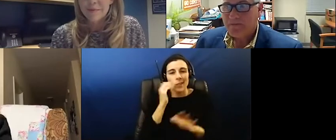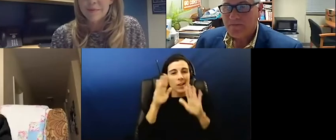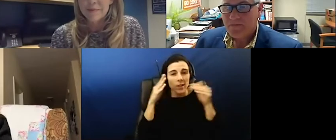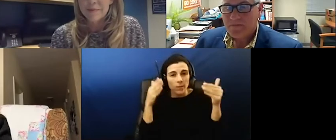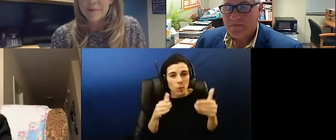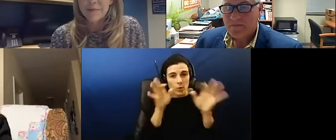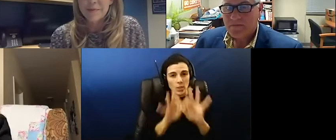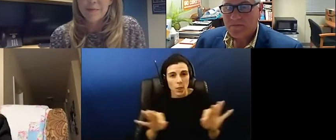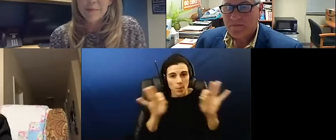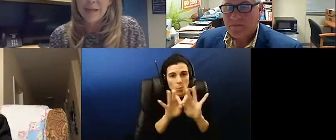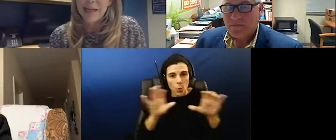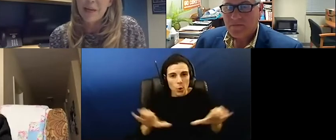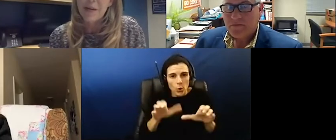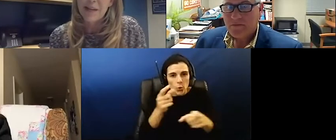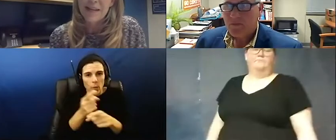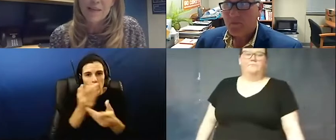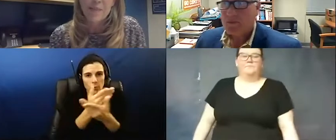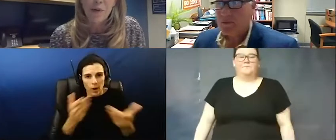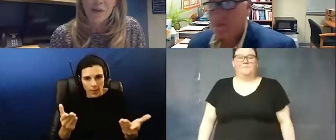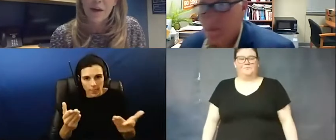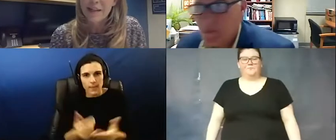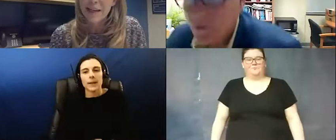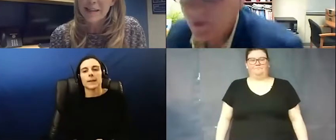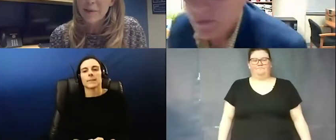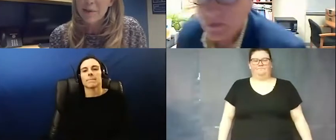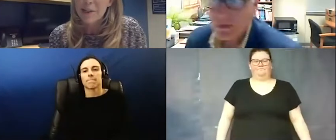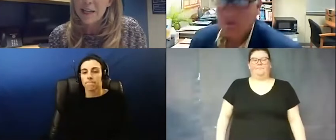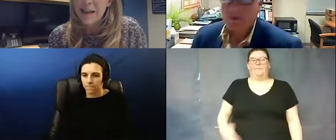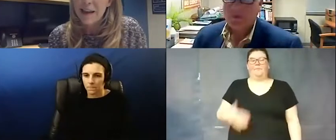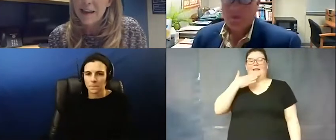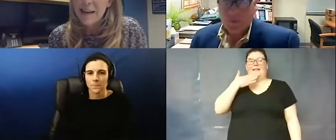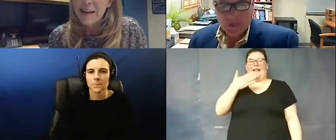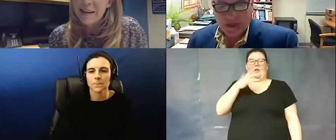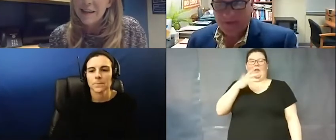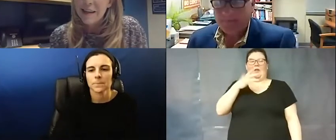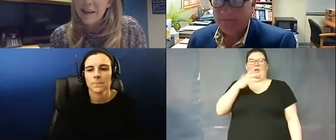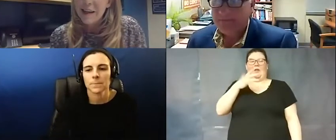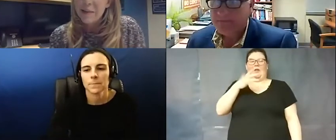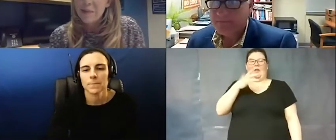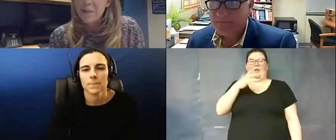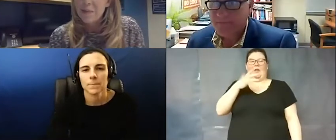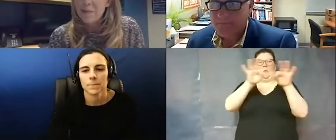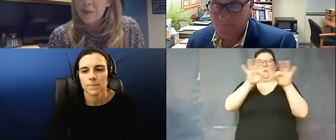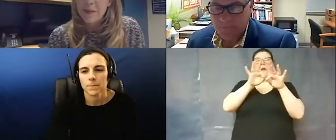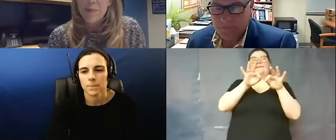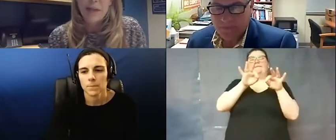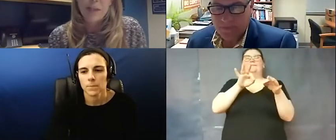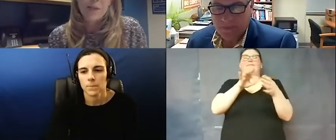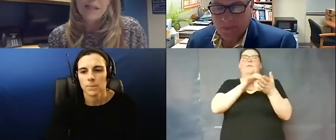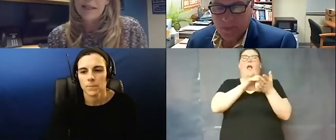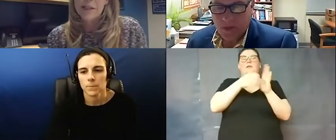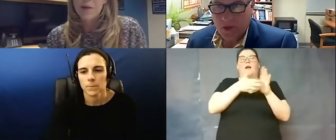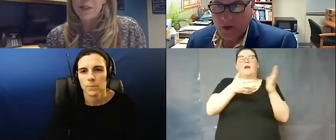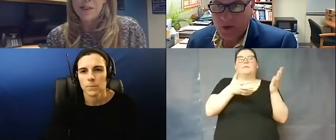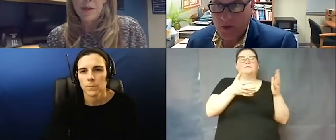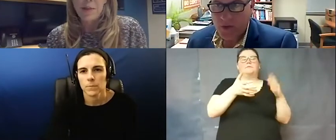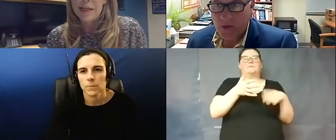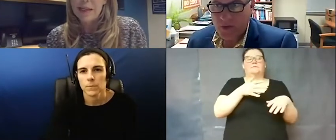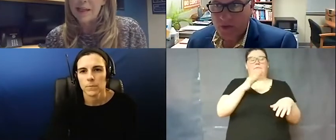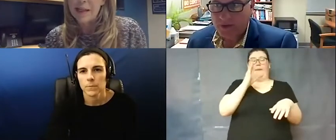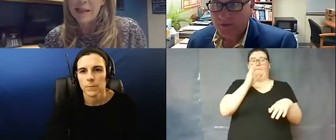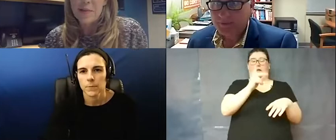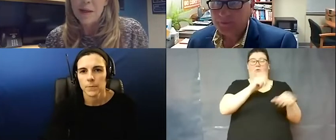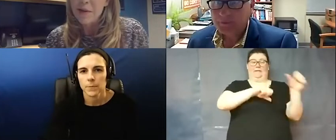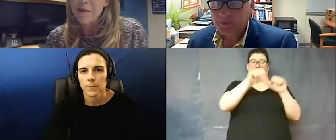thank you that that's important context i appreciate that um back to a science question so